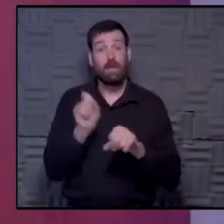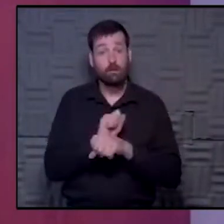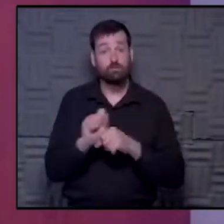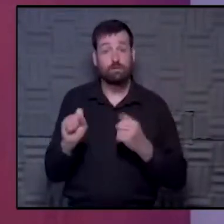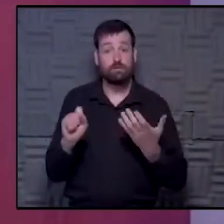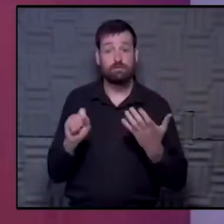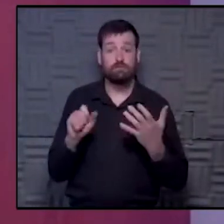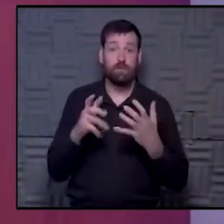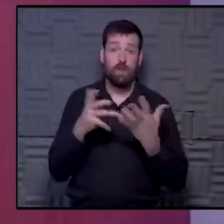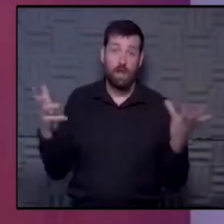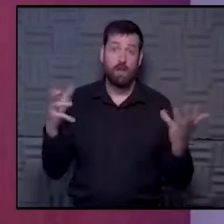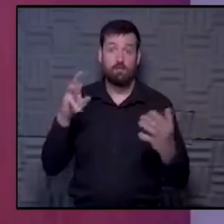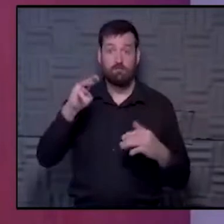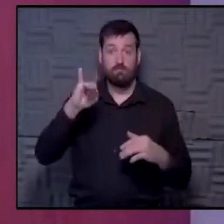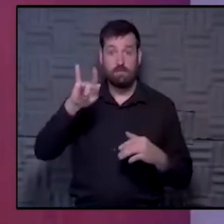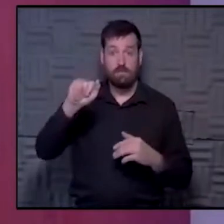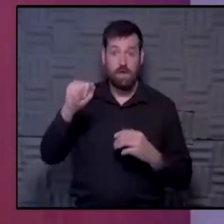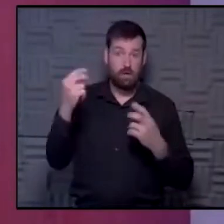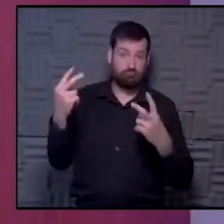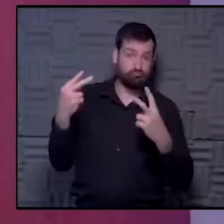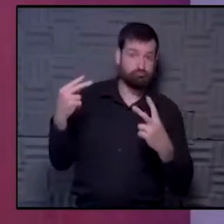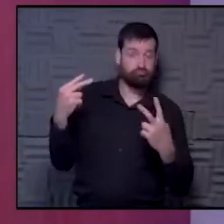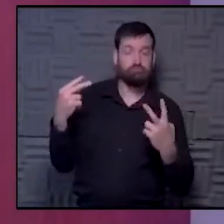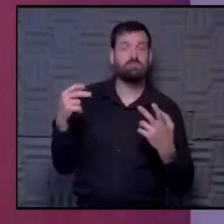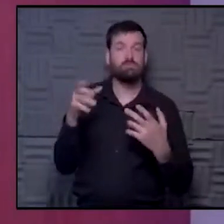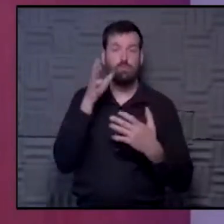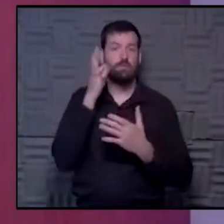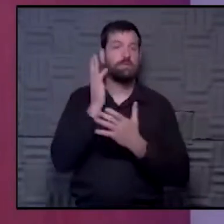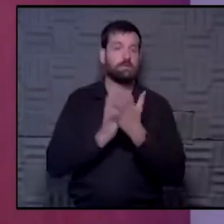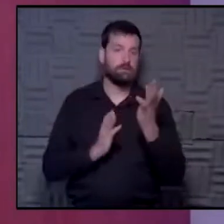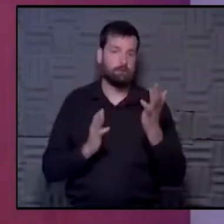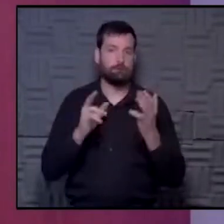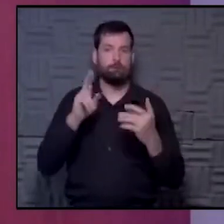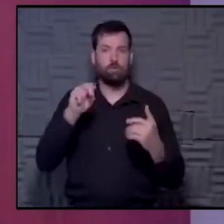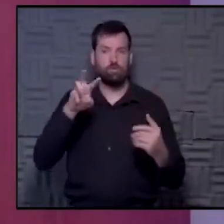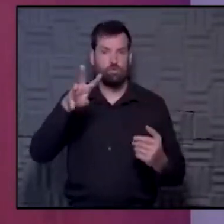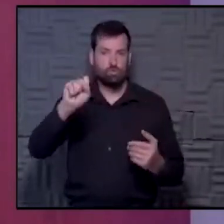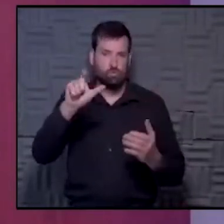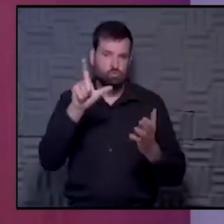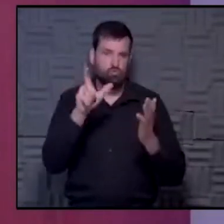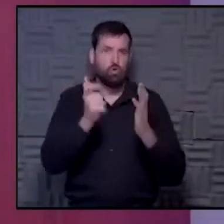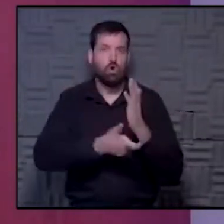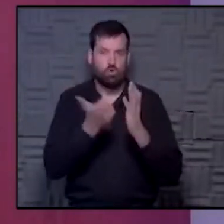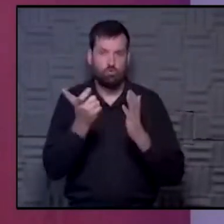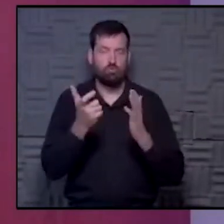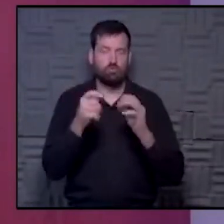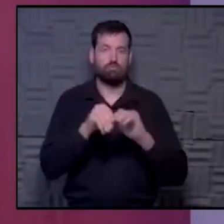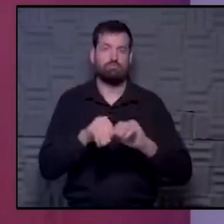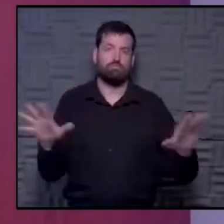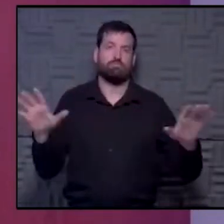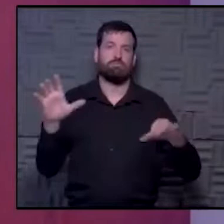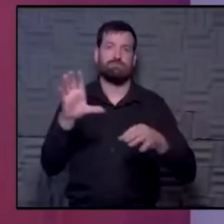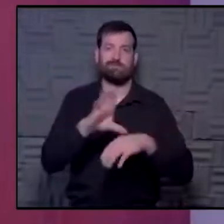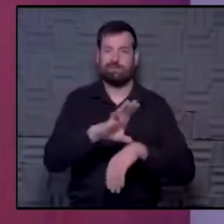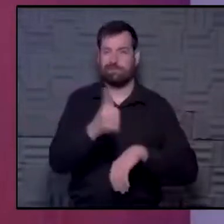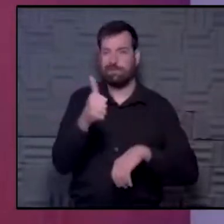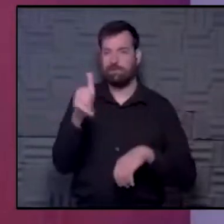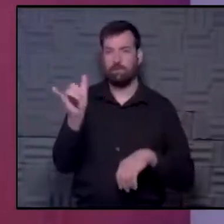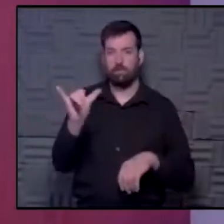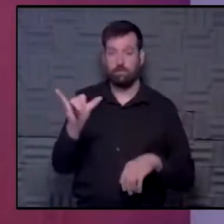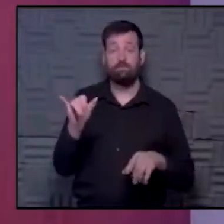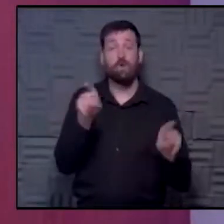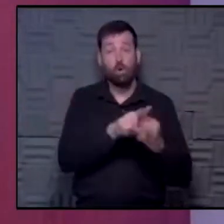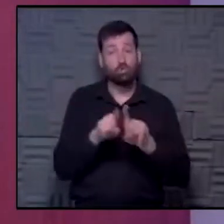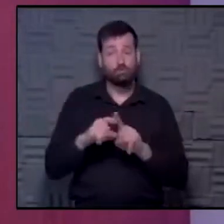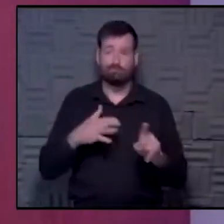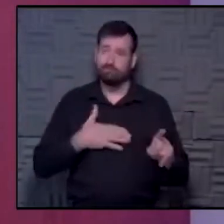quite a bit of media attention. And so there will be some news articles coming out at about 10 o'clock as well. And also,